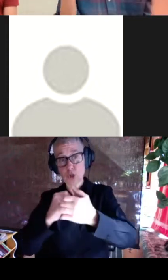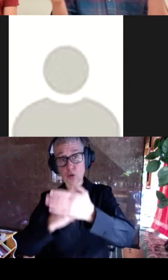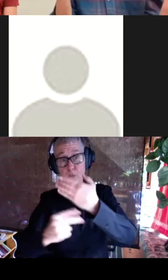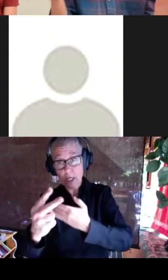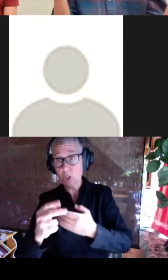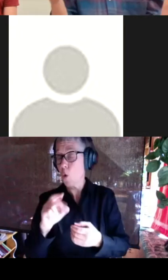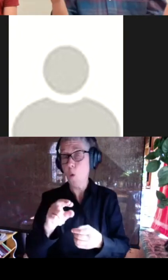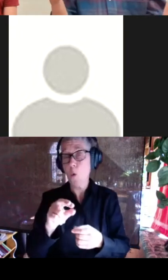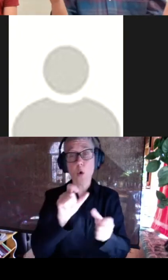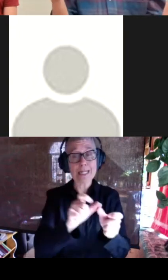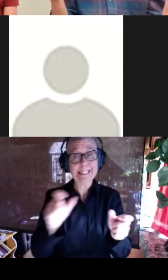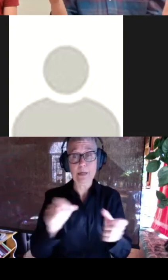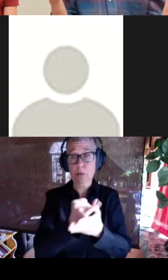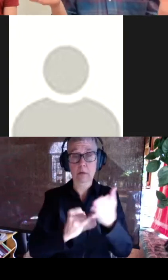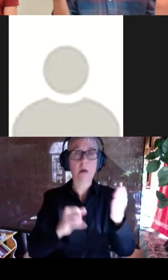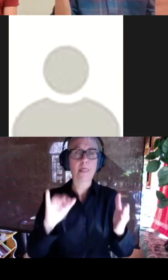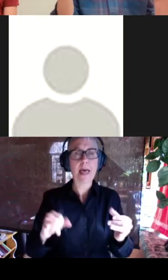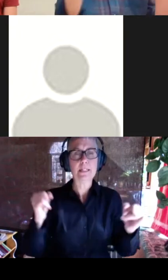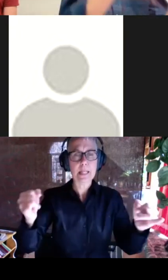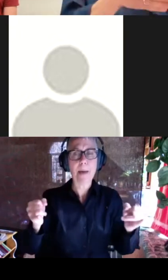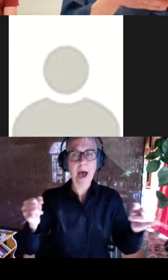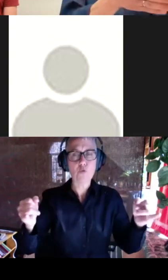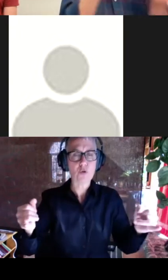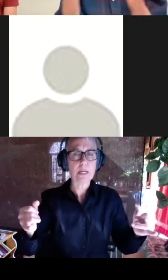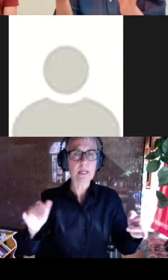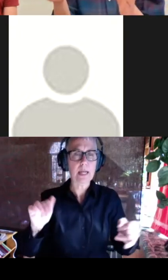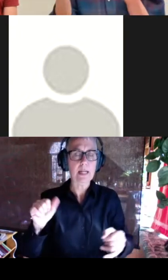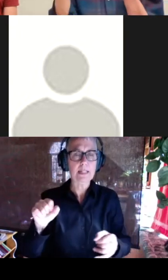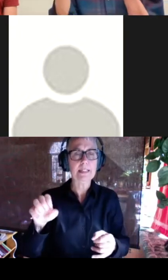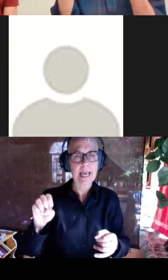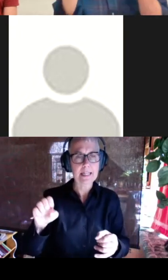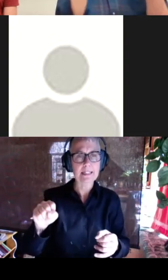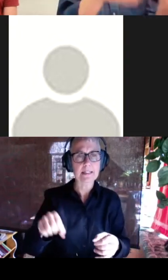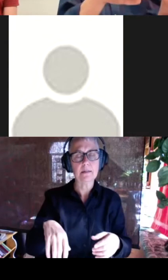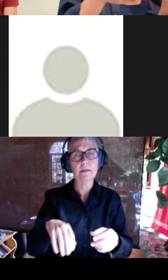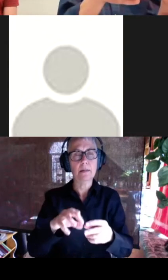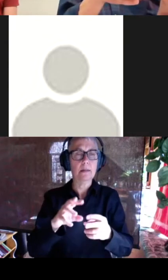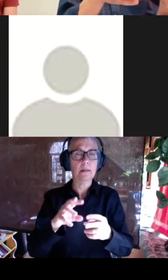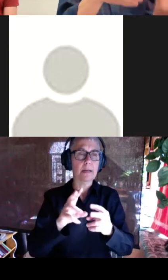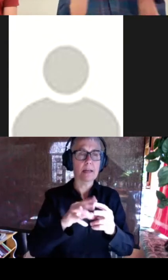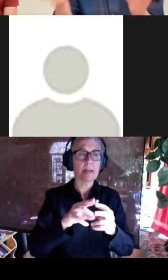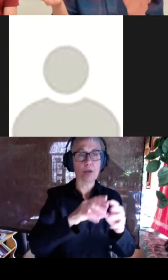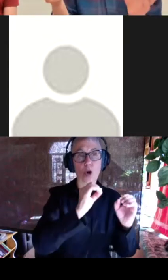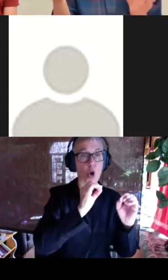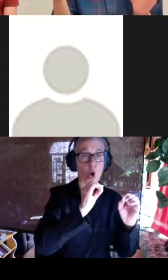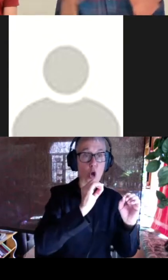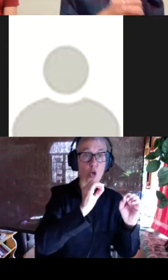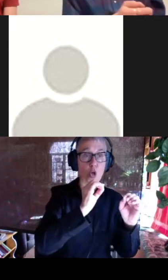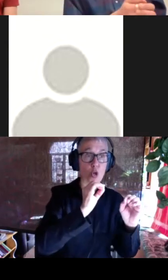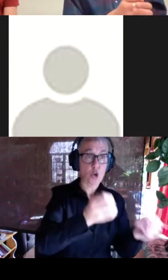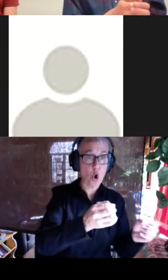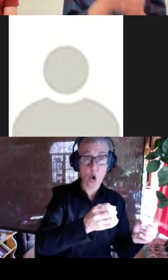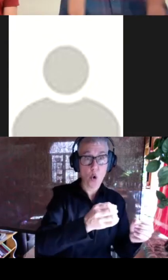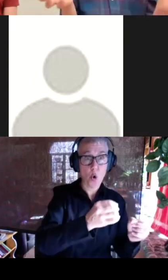design those are kind of the boundary cases on having only sequence and no structure or no sequence and only structure